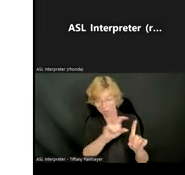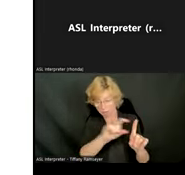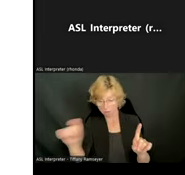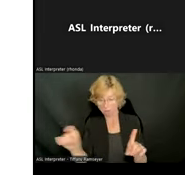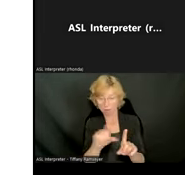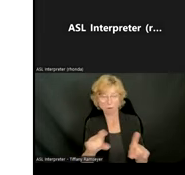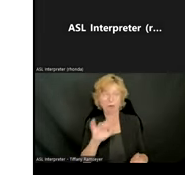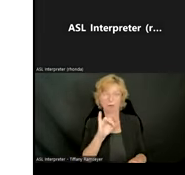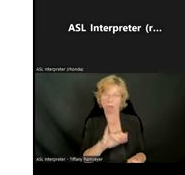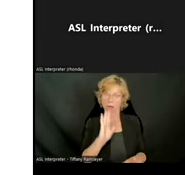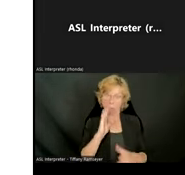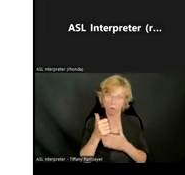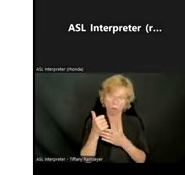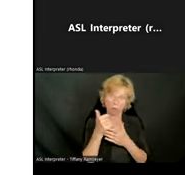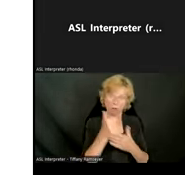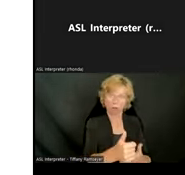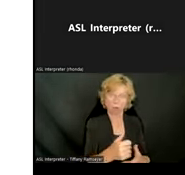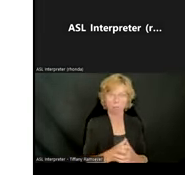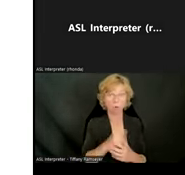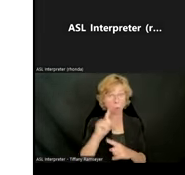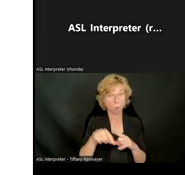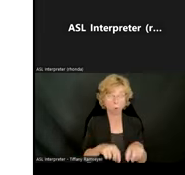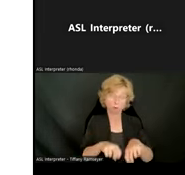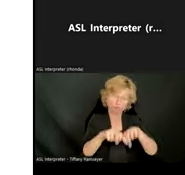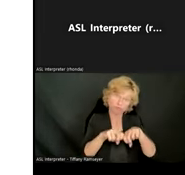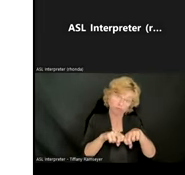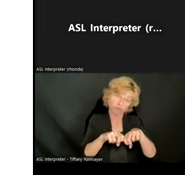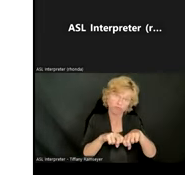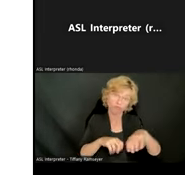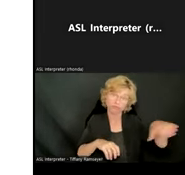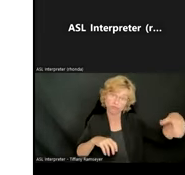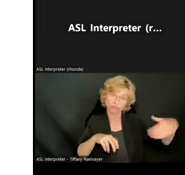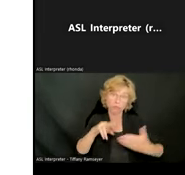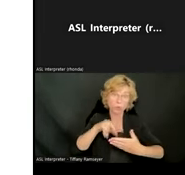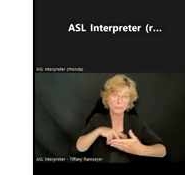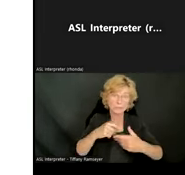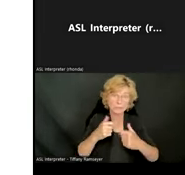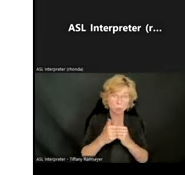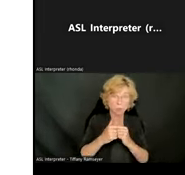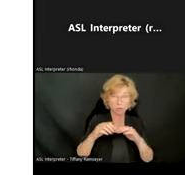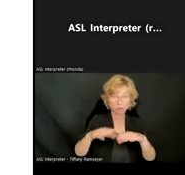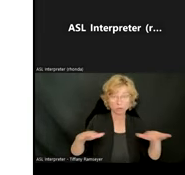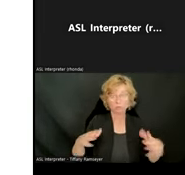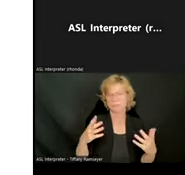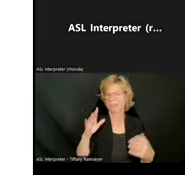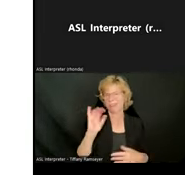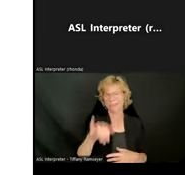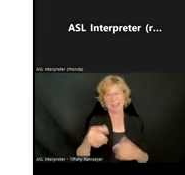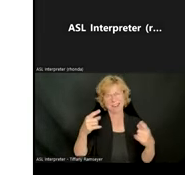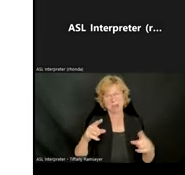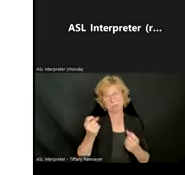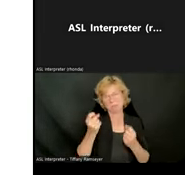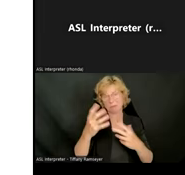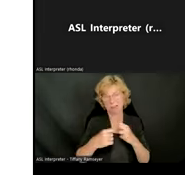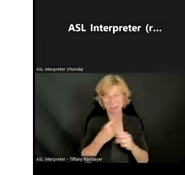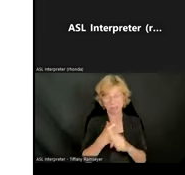doing your cuddle reading time, and that can go for many, many years where parents can read with their children. I'm a parent, and I probably